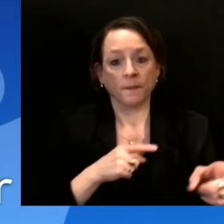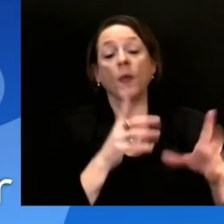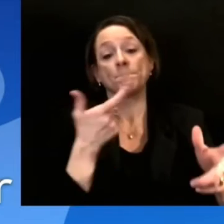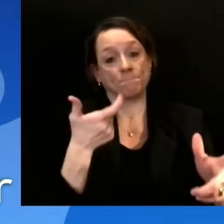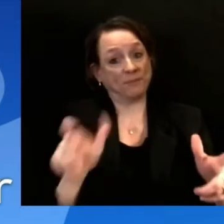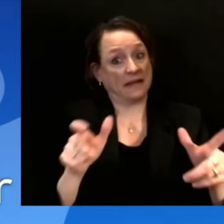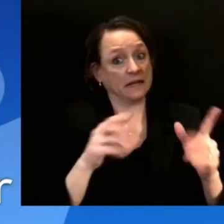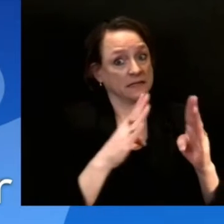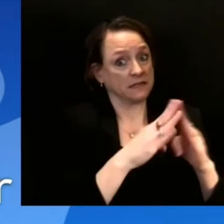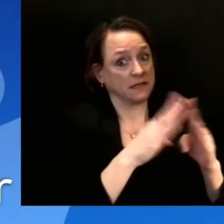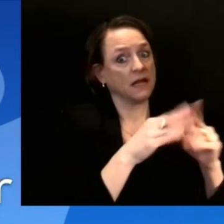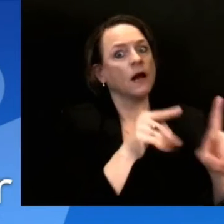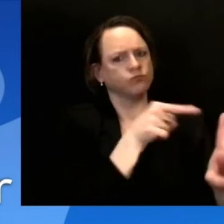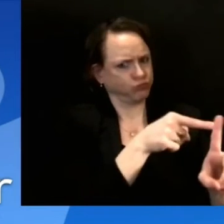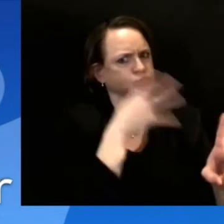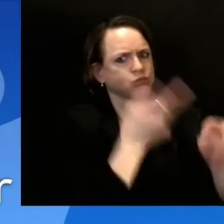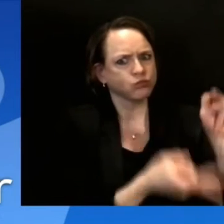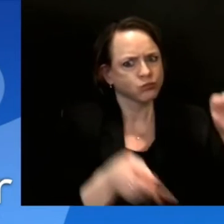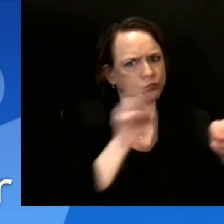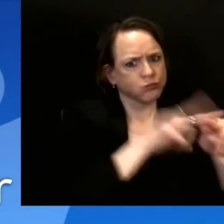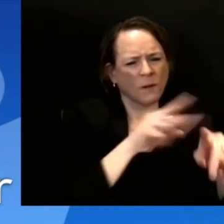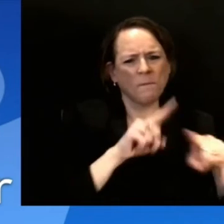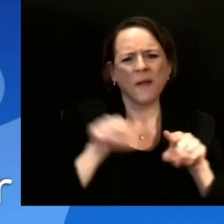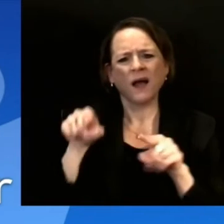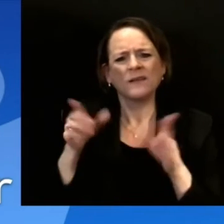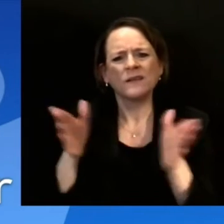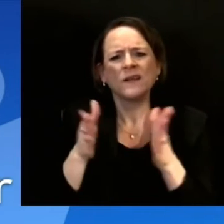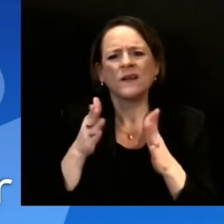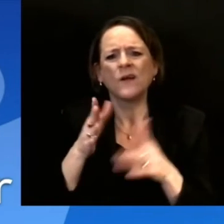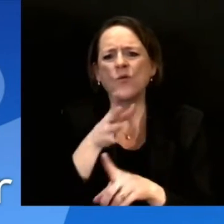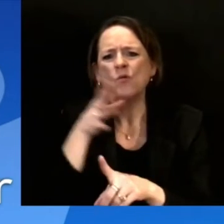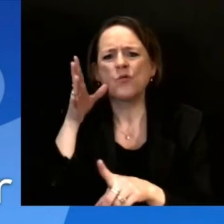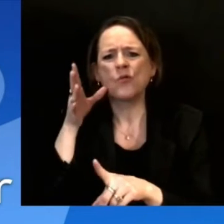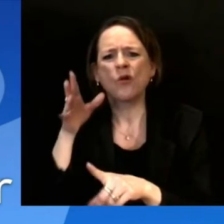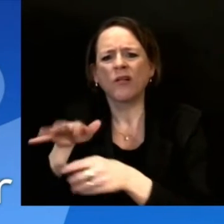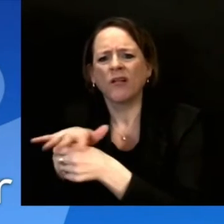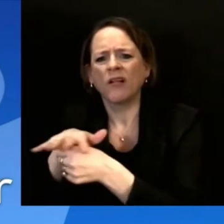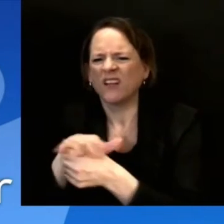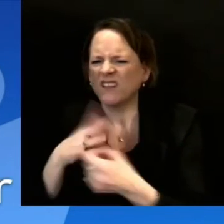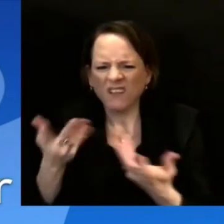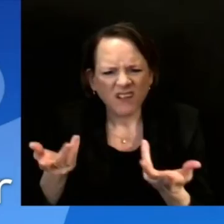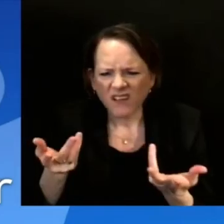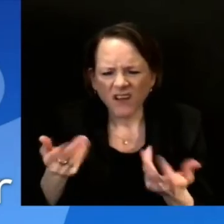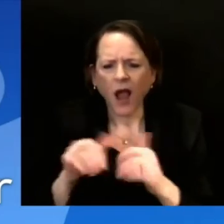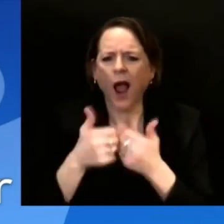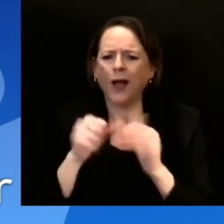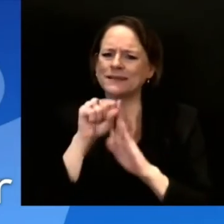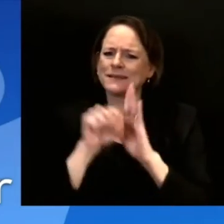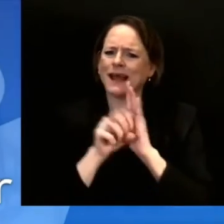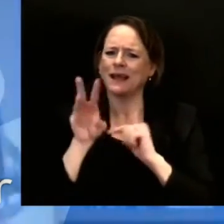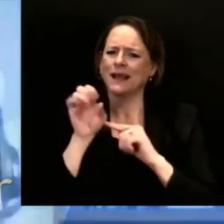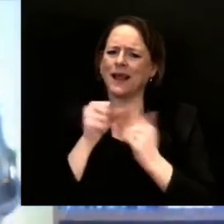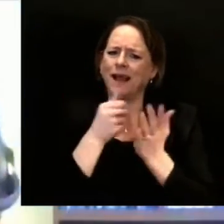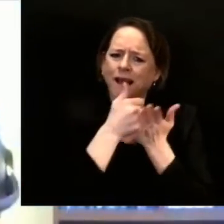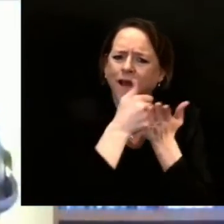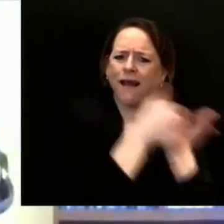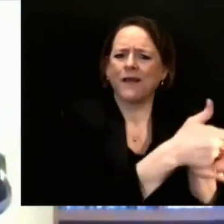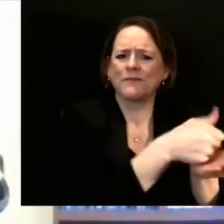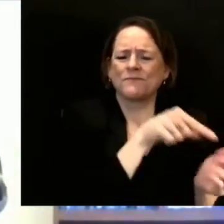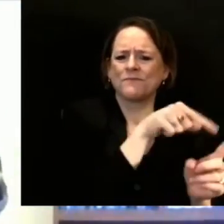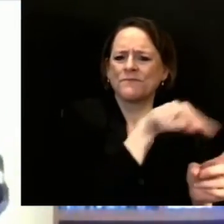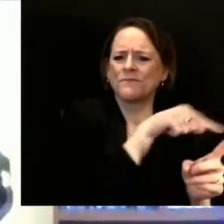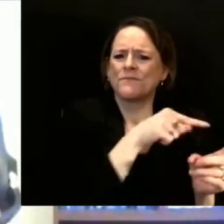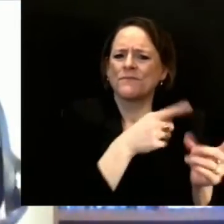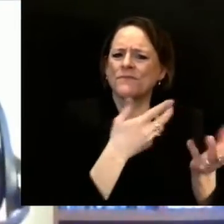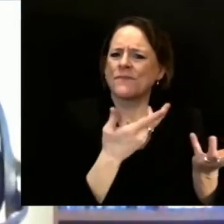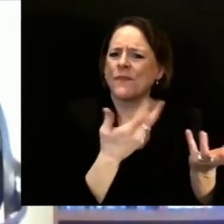communities stay on track with completing each phase? Thank you. Absolutely. And I will tell you, actually, some of our smaller communities